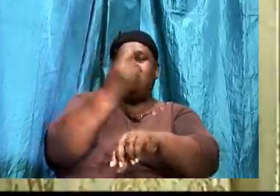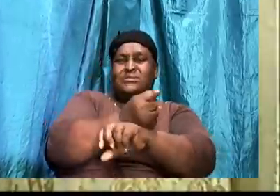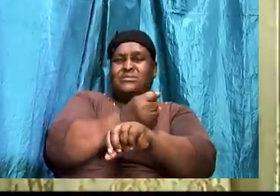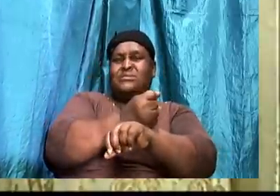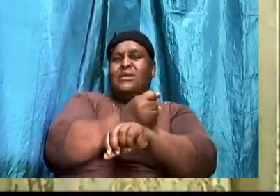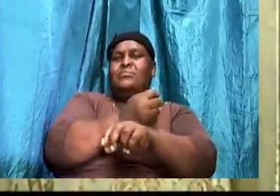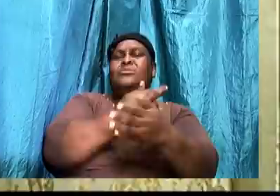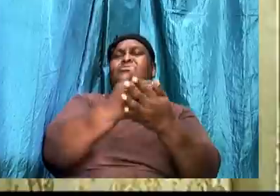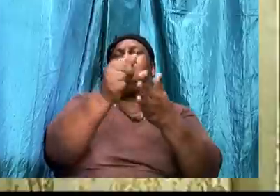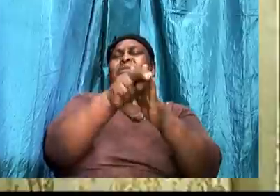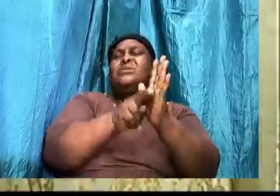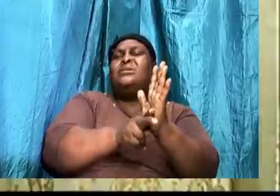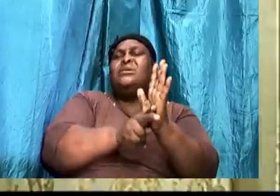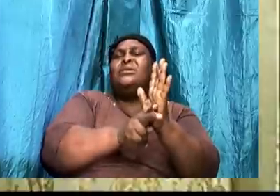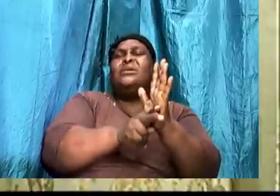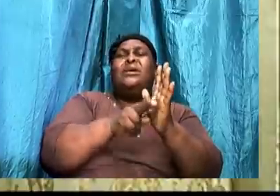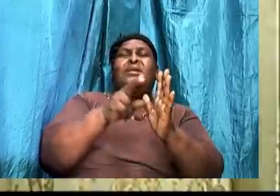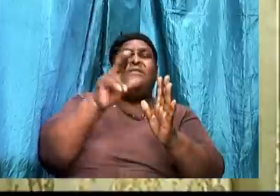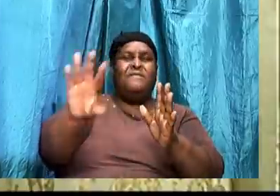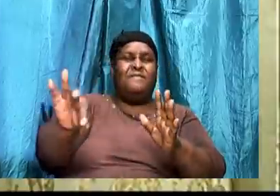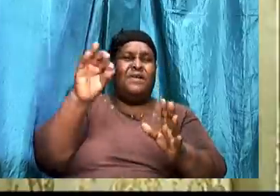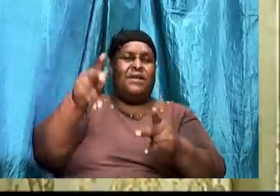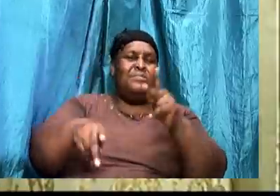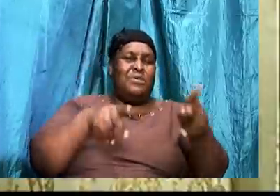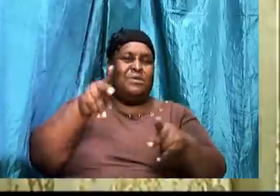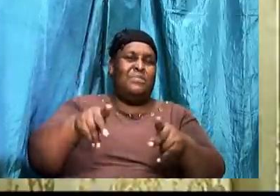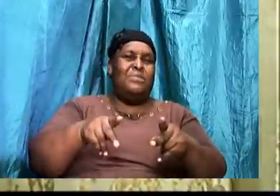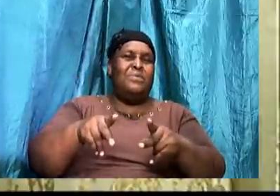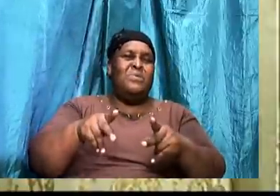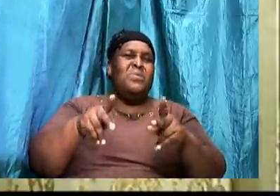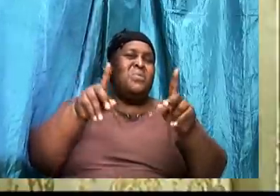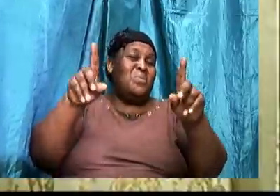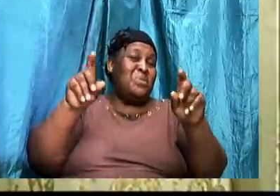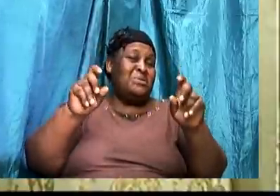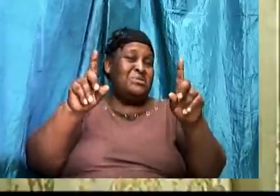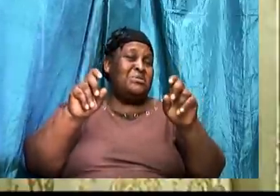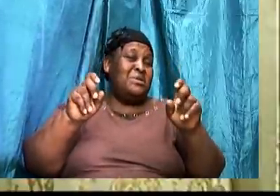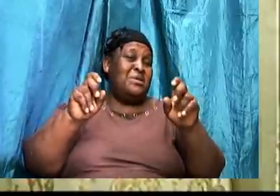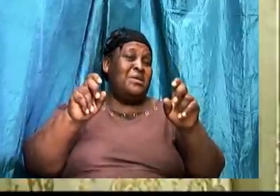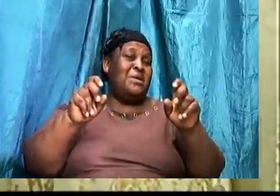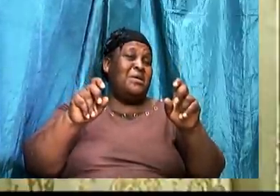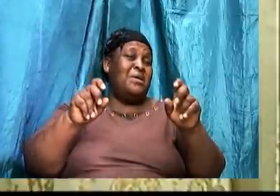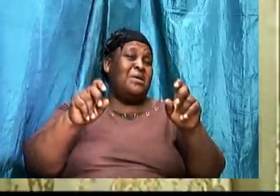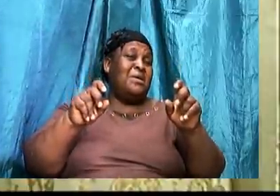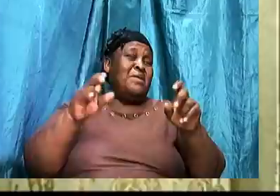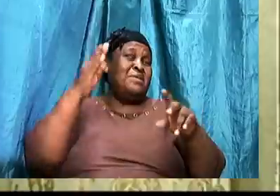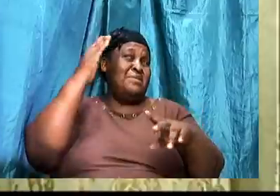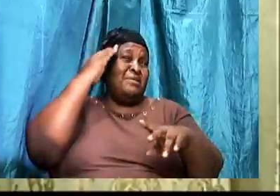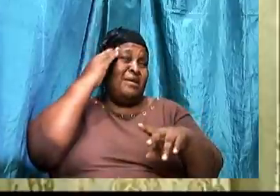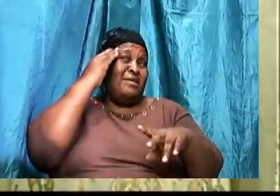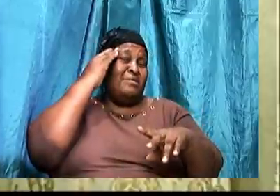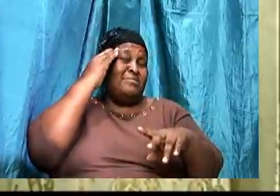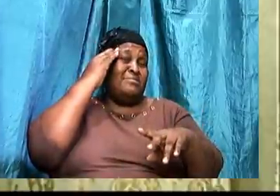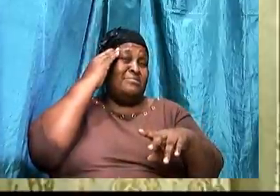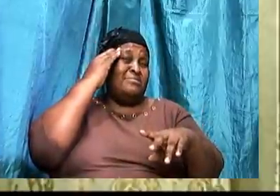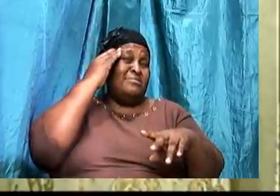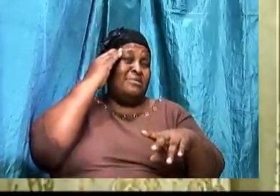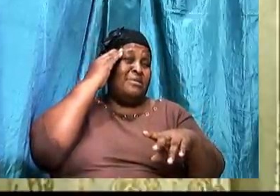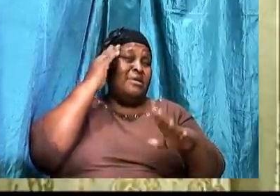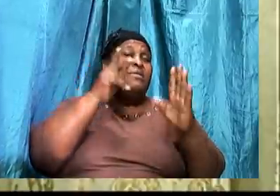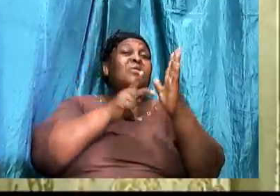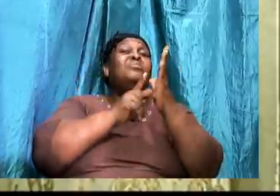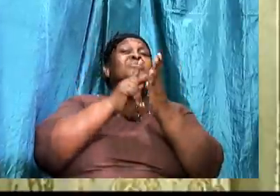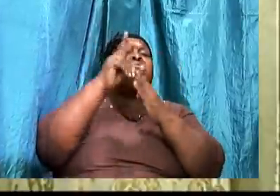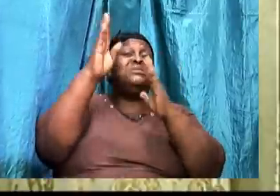And you find people. Questioning the presenter. Questioning. The knowledge of the presenter. You